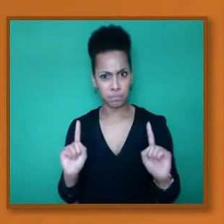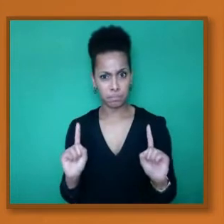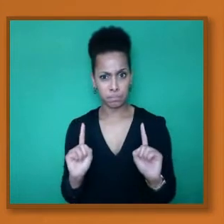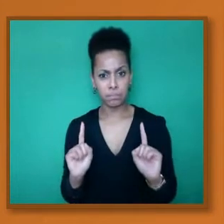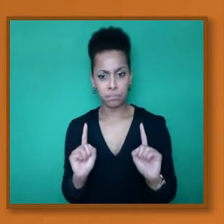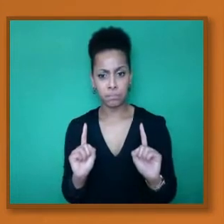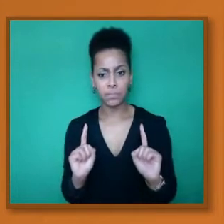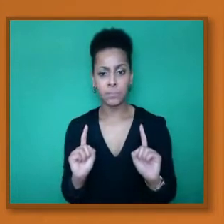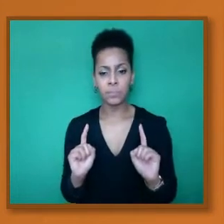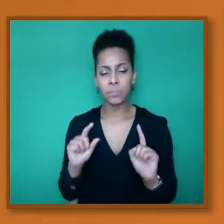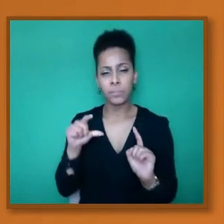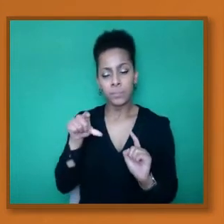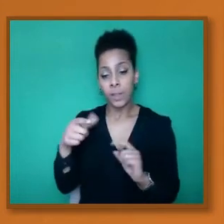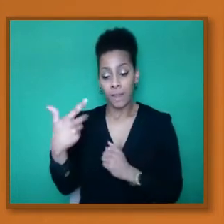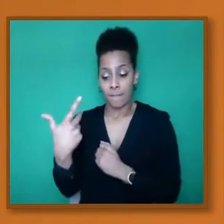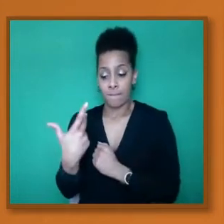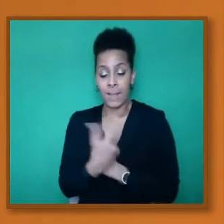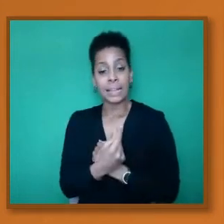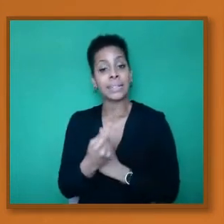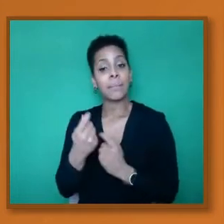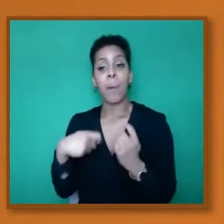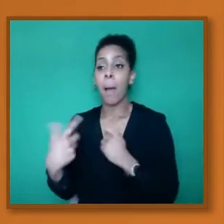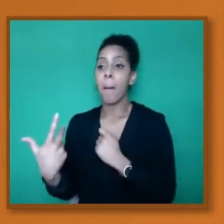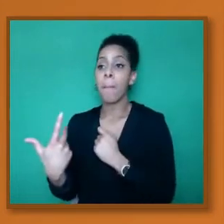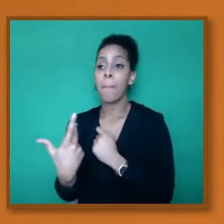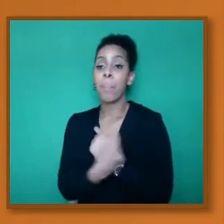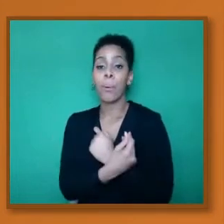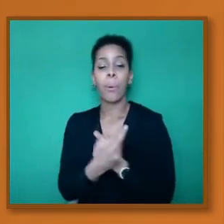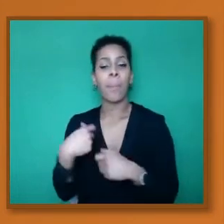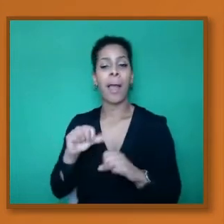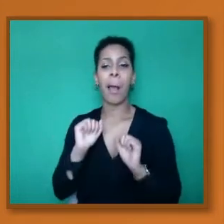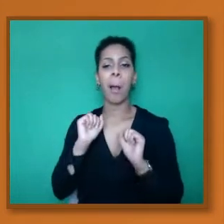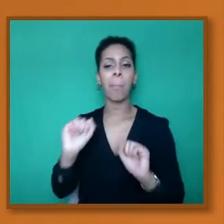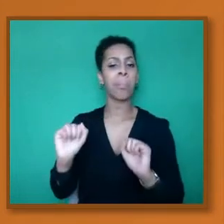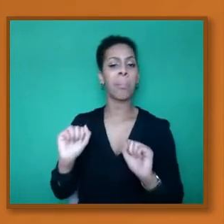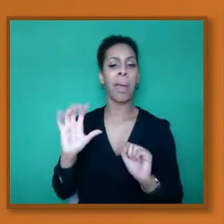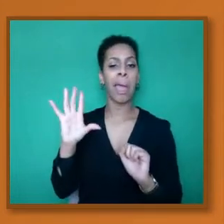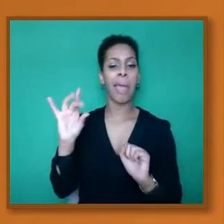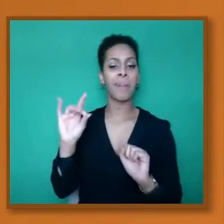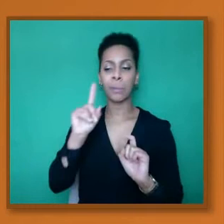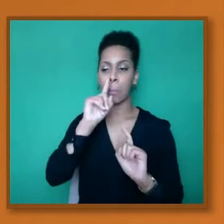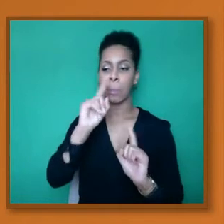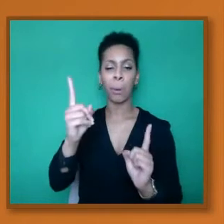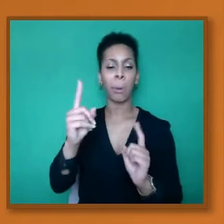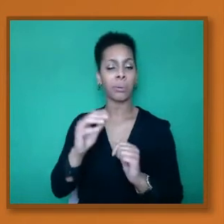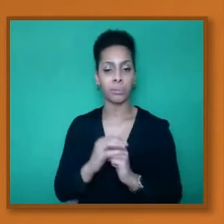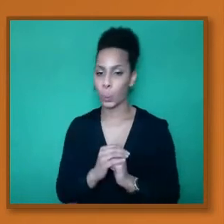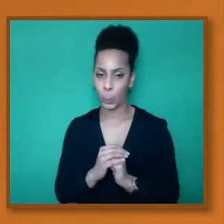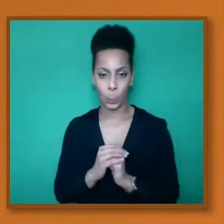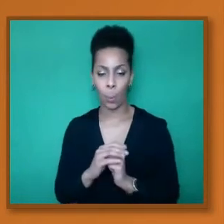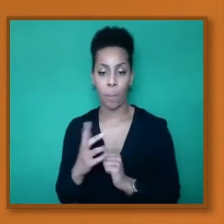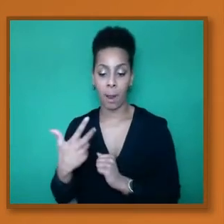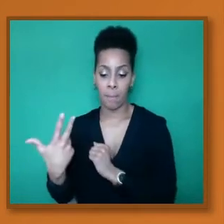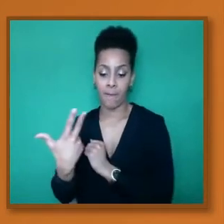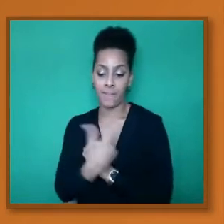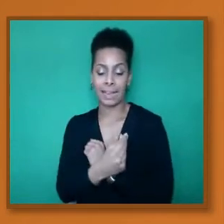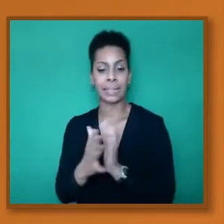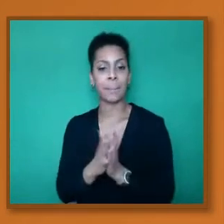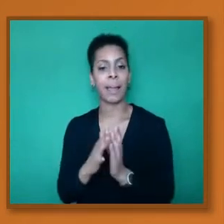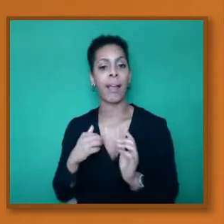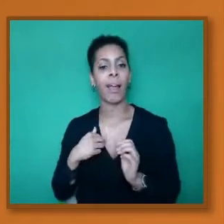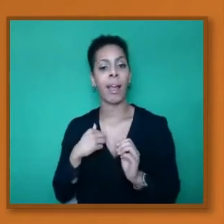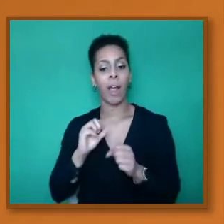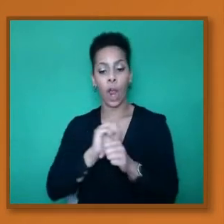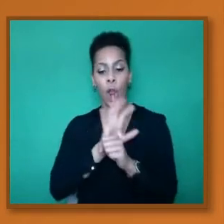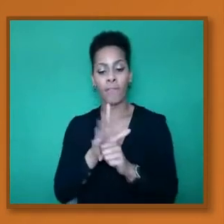doesn't protect you from being infected or transmitting COVID-19. OK, that's not the